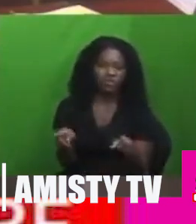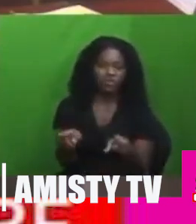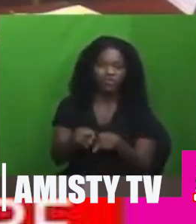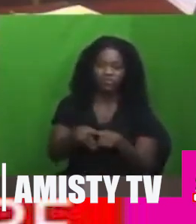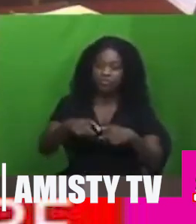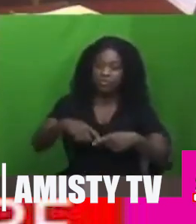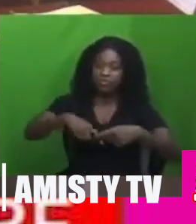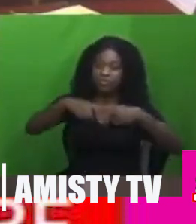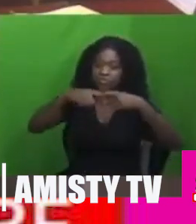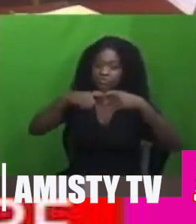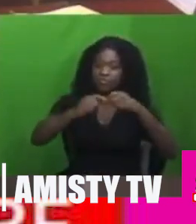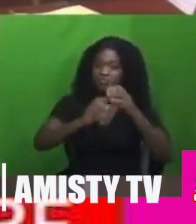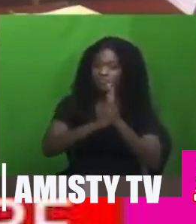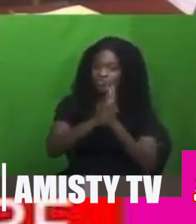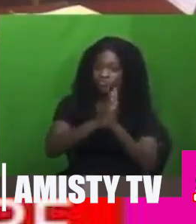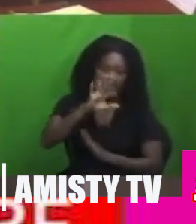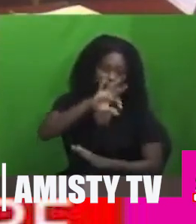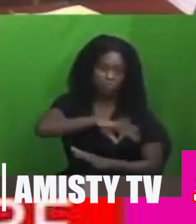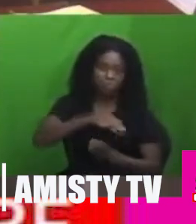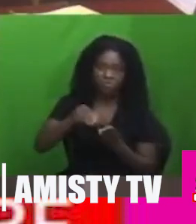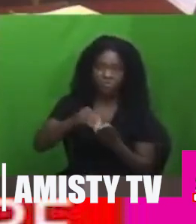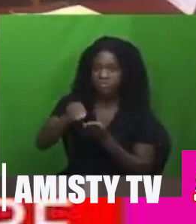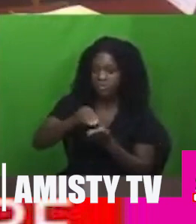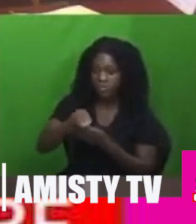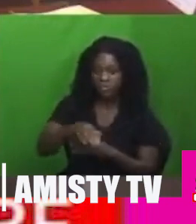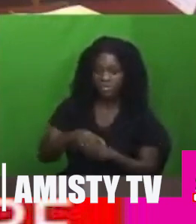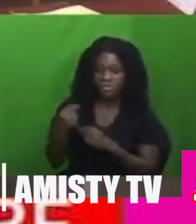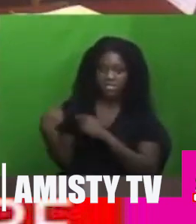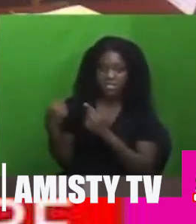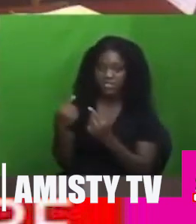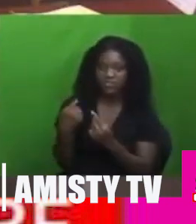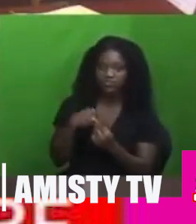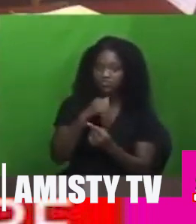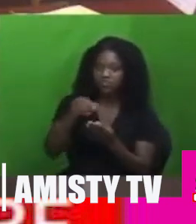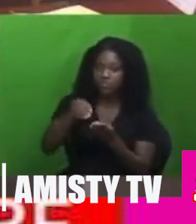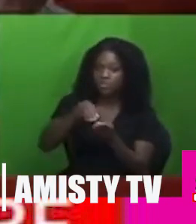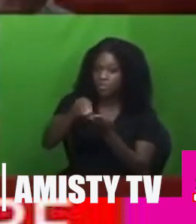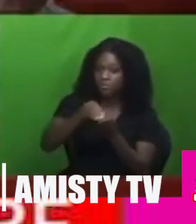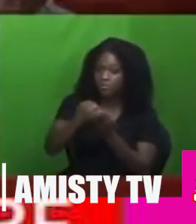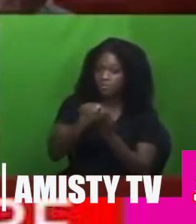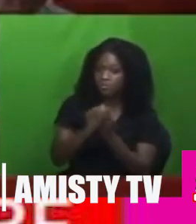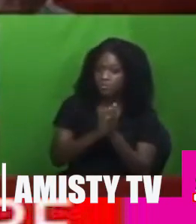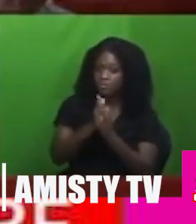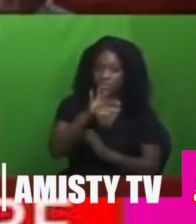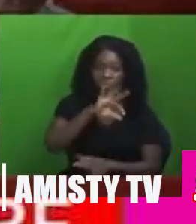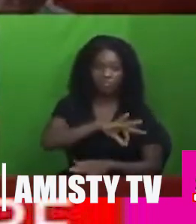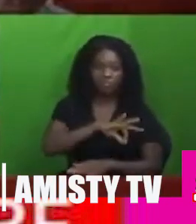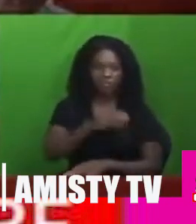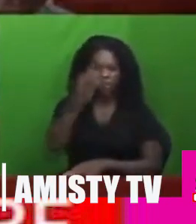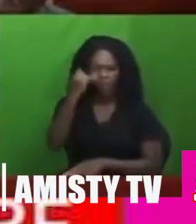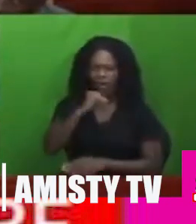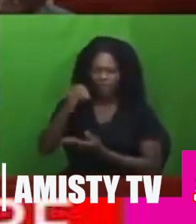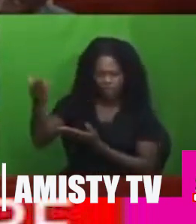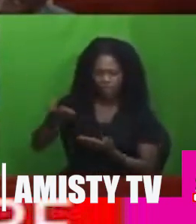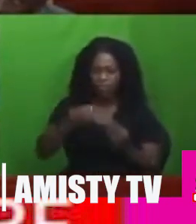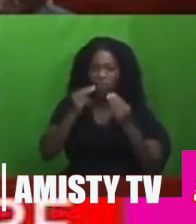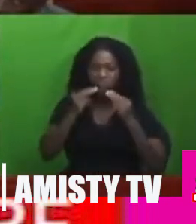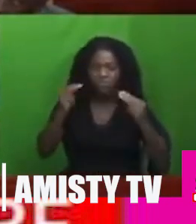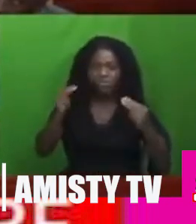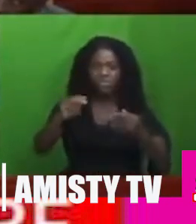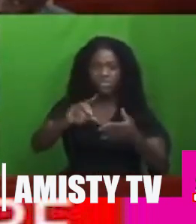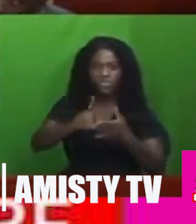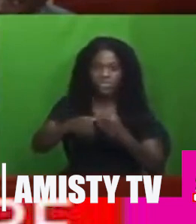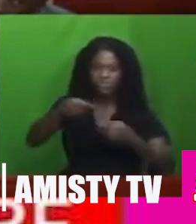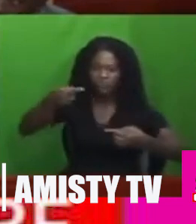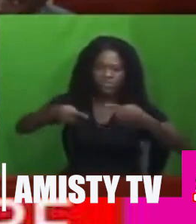interest payment. Mr. Speaker, since then, we are not paying our interest. Why is it that he will not come in a form of a motion for us to debate